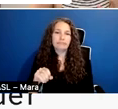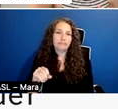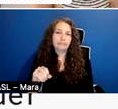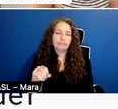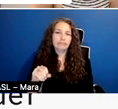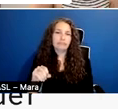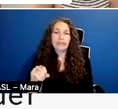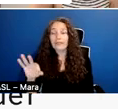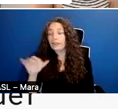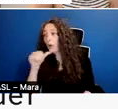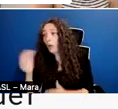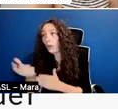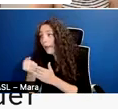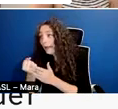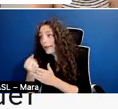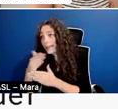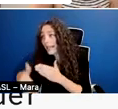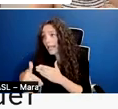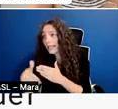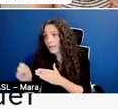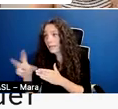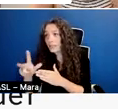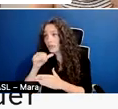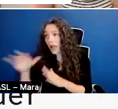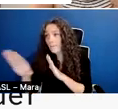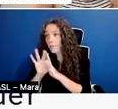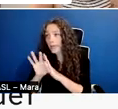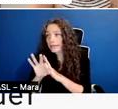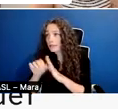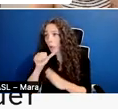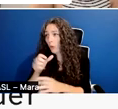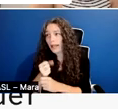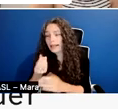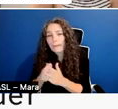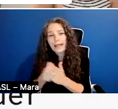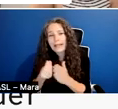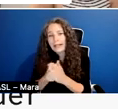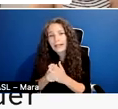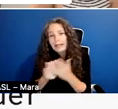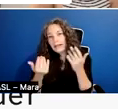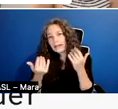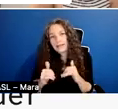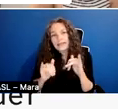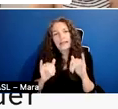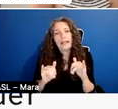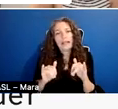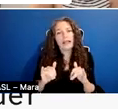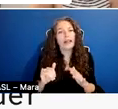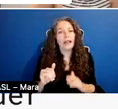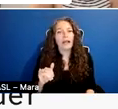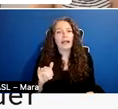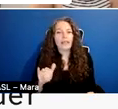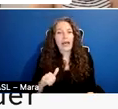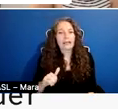money that is at the end of a pitch, being selected for pitch forms often increases the visibility of your project and can help you connect